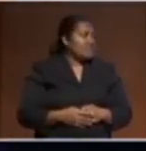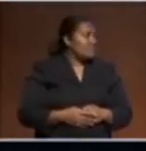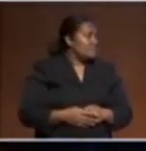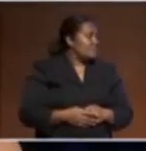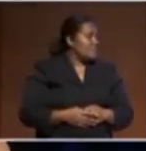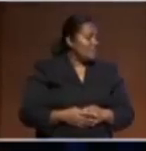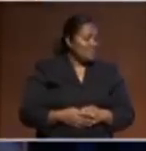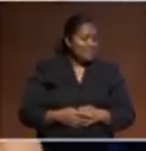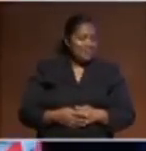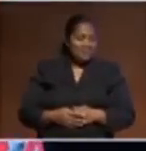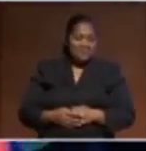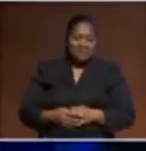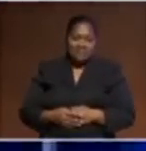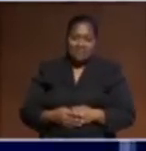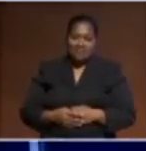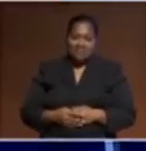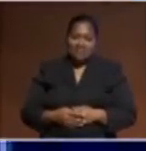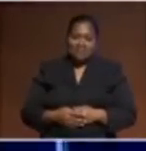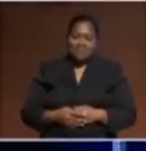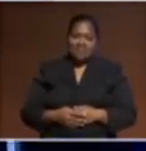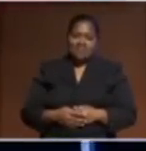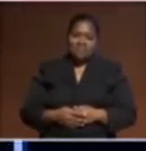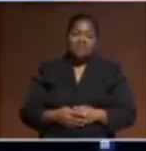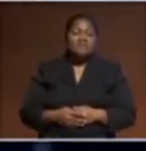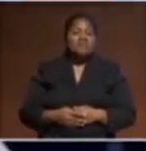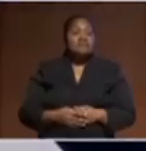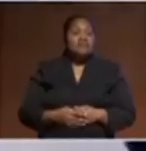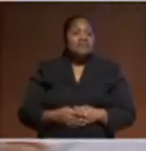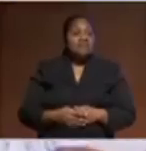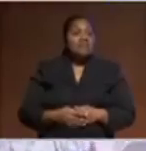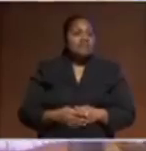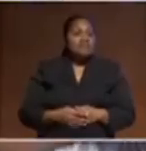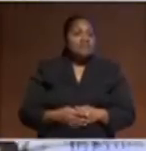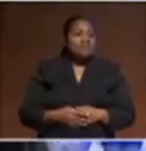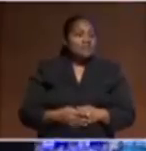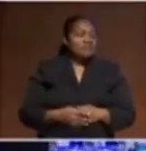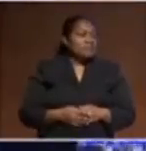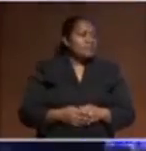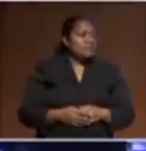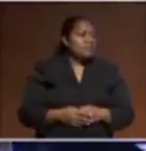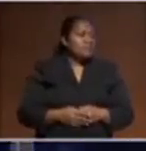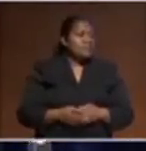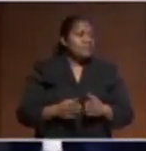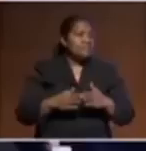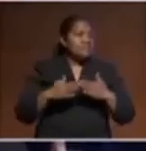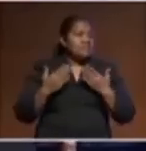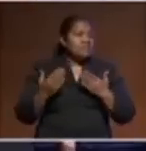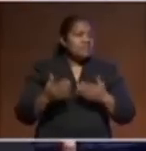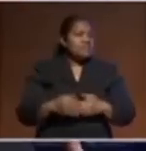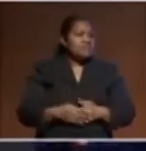it is with those brief opening remarks I hand it over to our moderator.